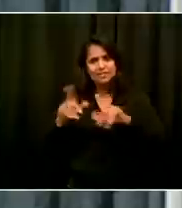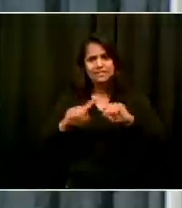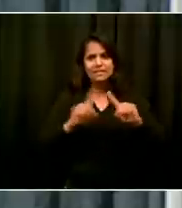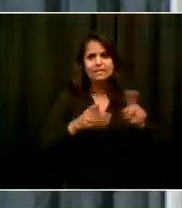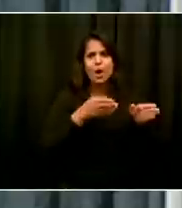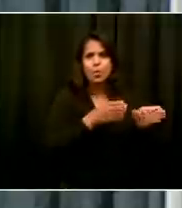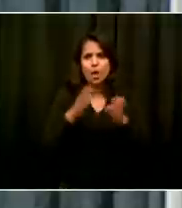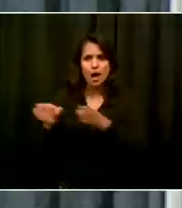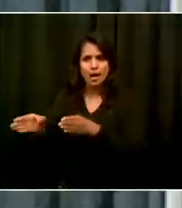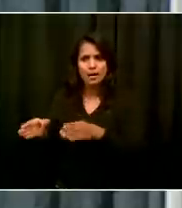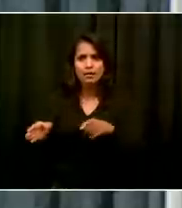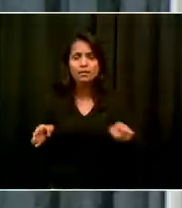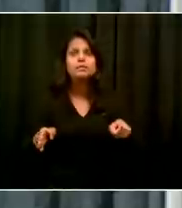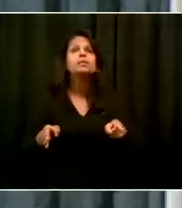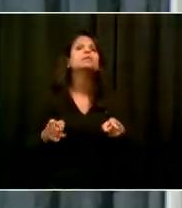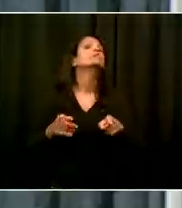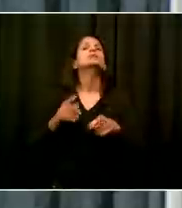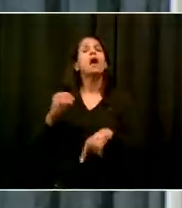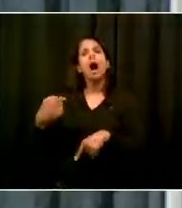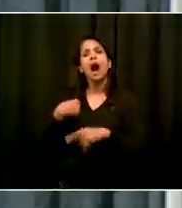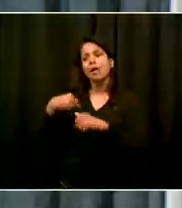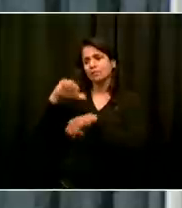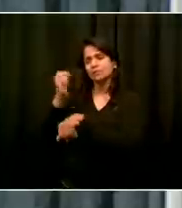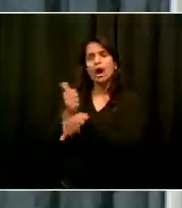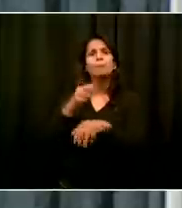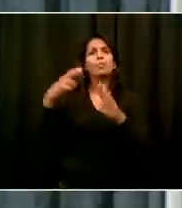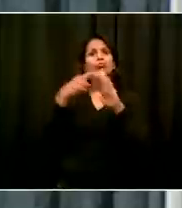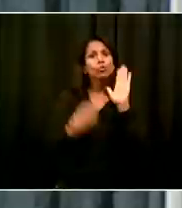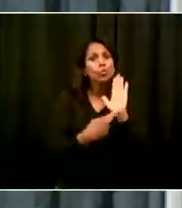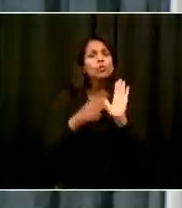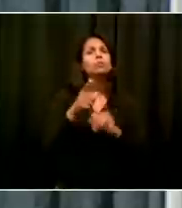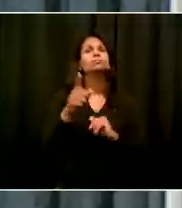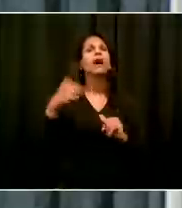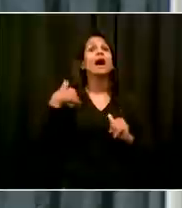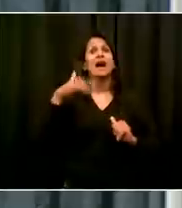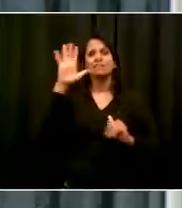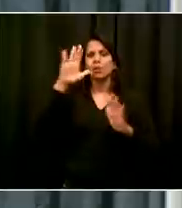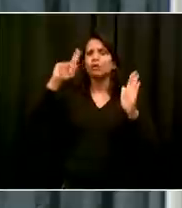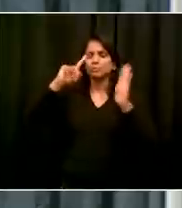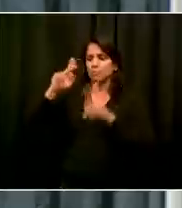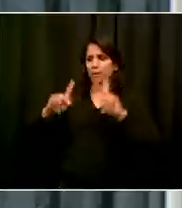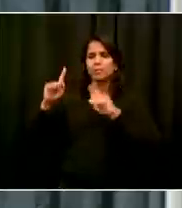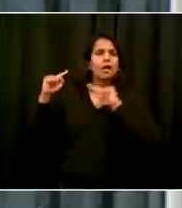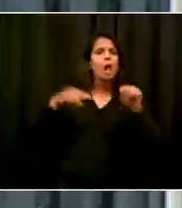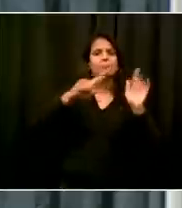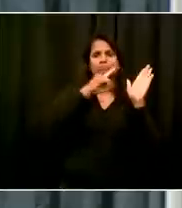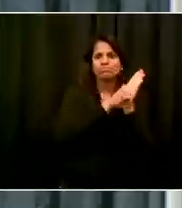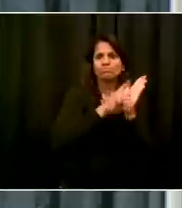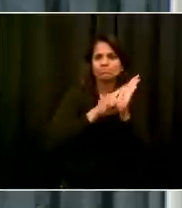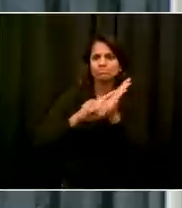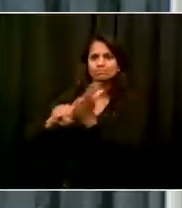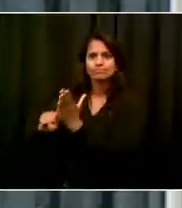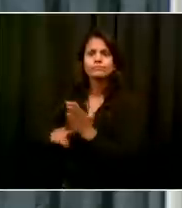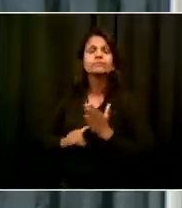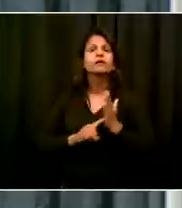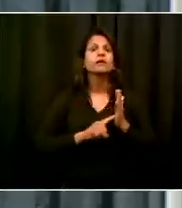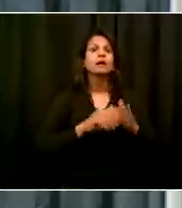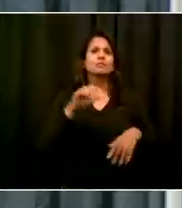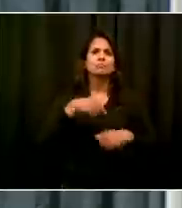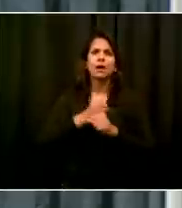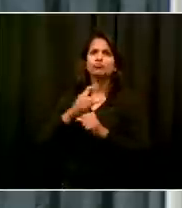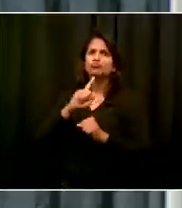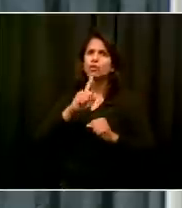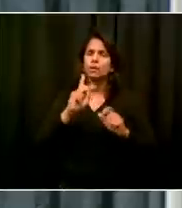That involves making sure that we focus on the capacity limits, so 25% of normal capacity,